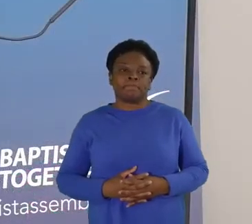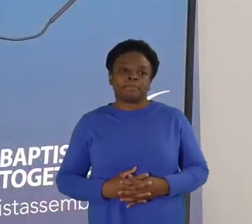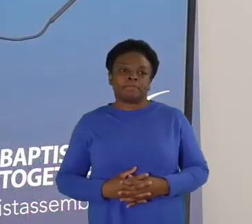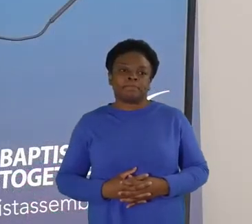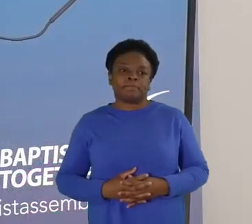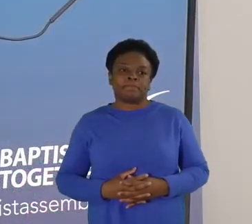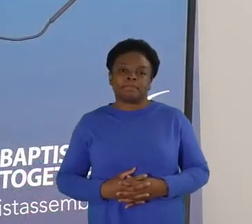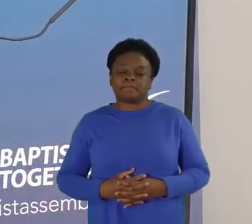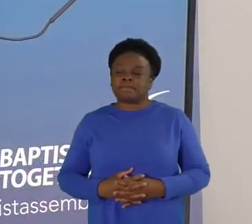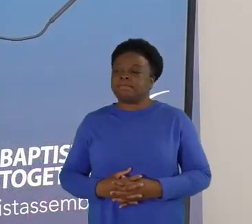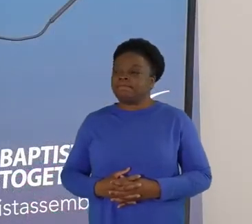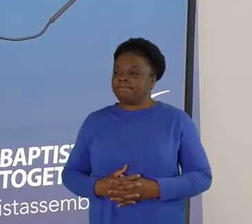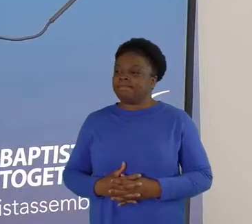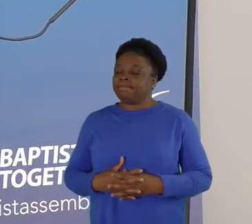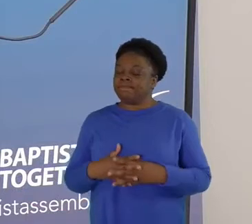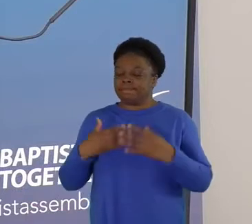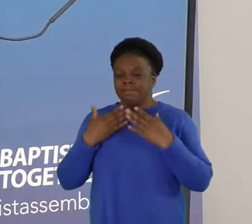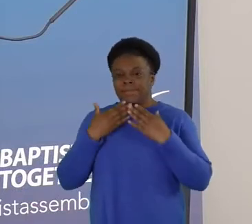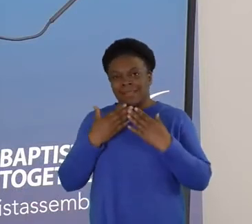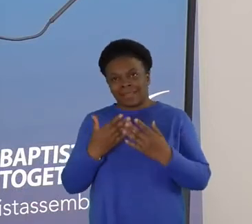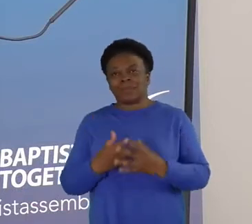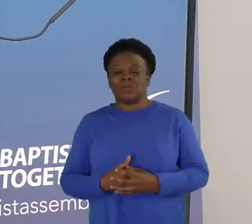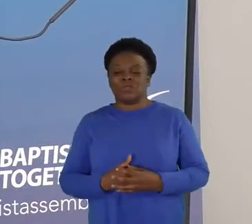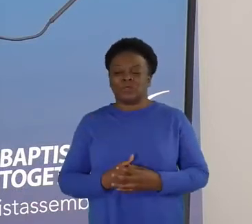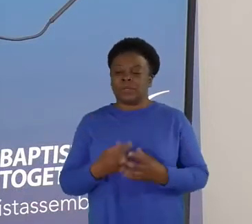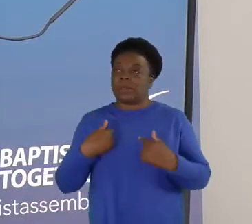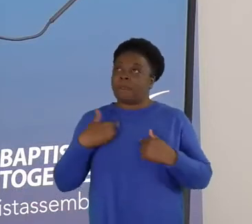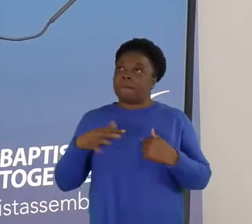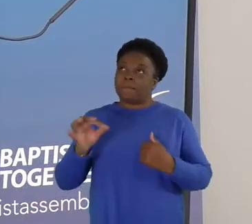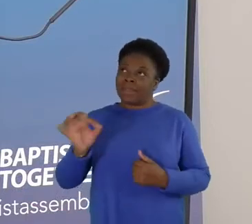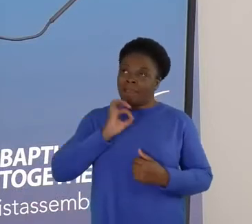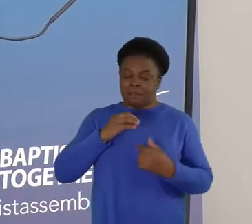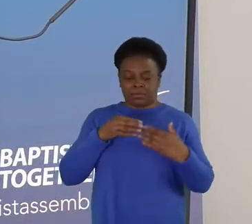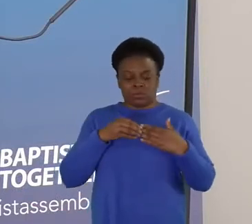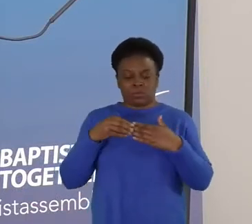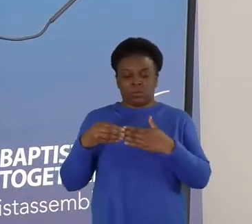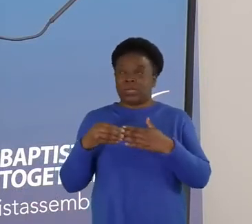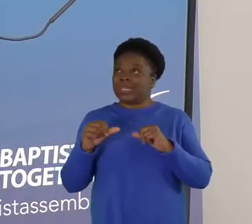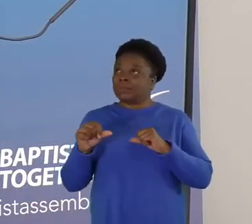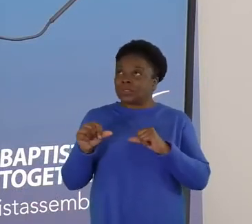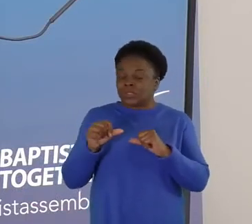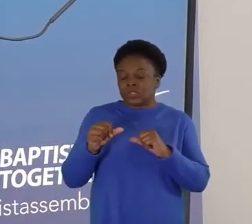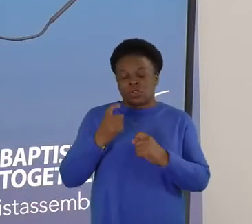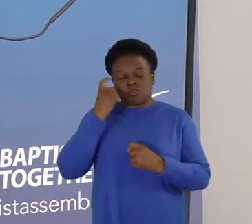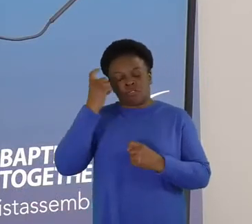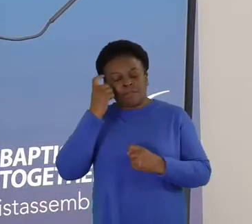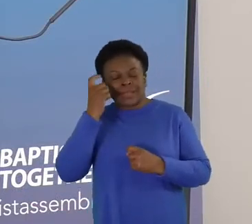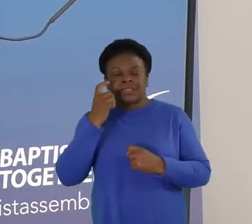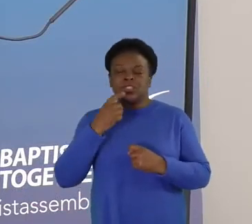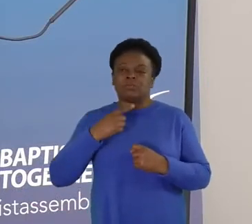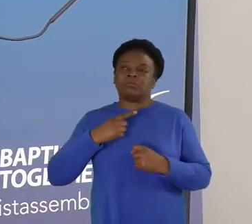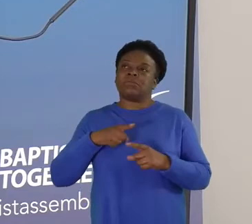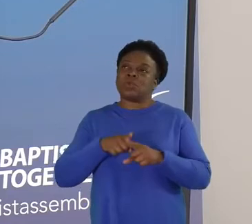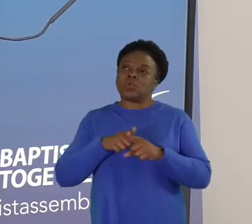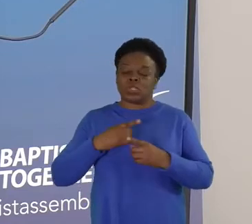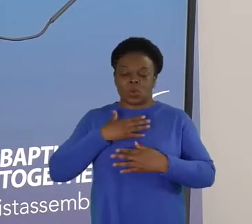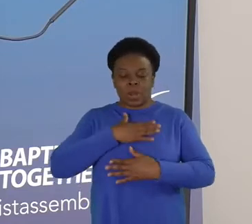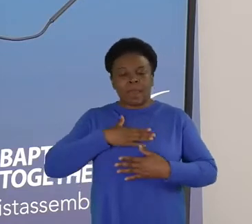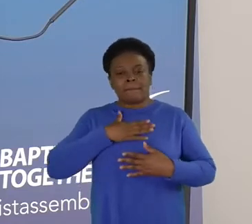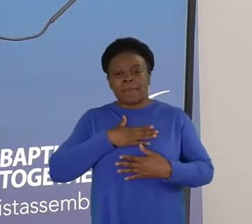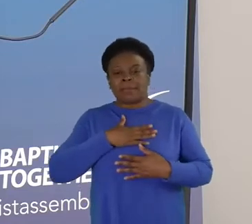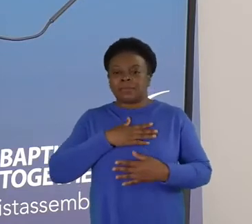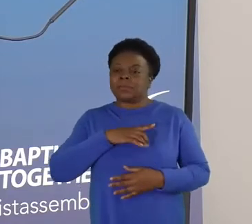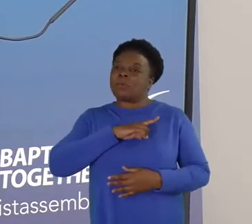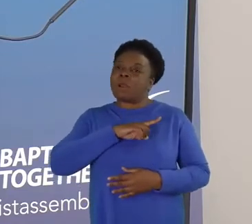Thank you, Lynn. I've been asked to lead a short reflection and lament given the wider